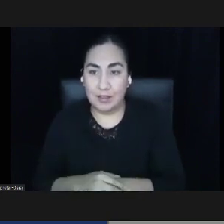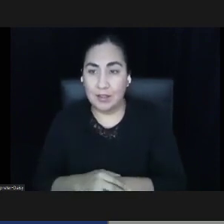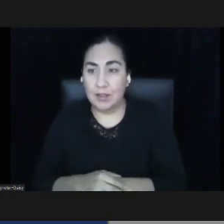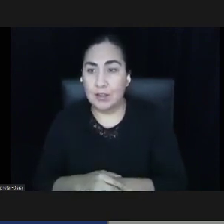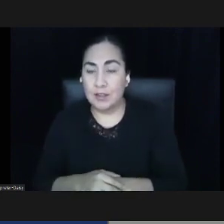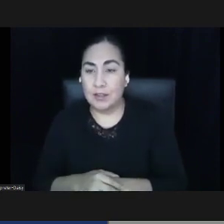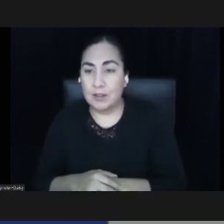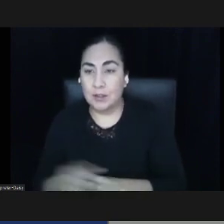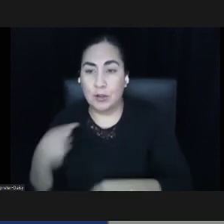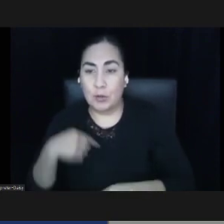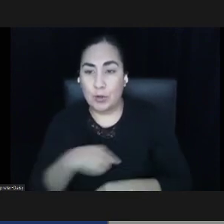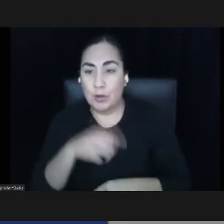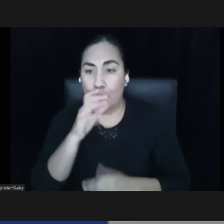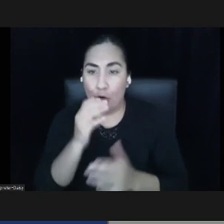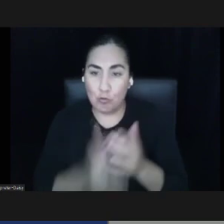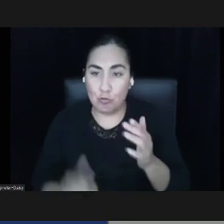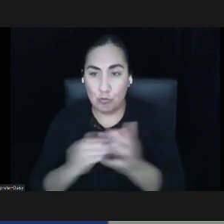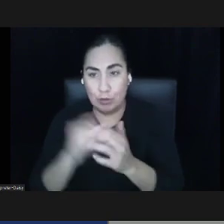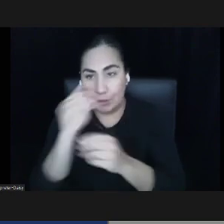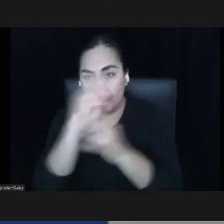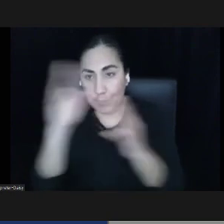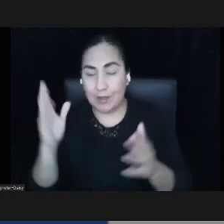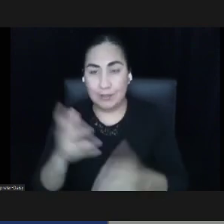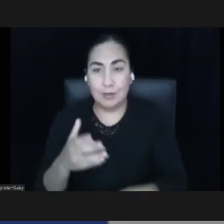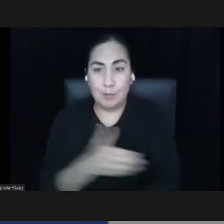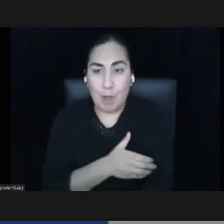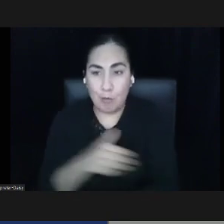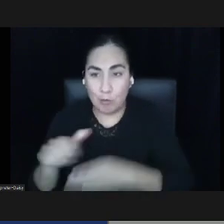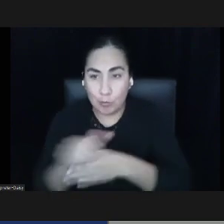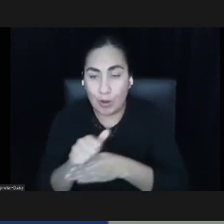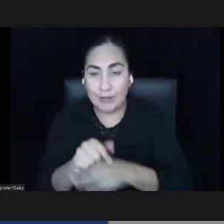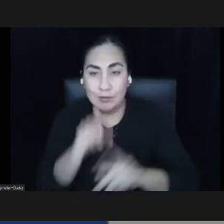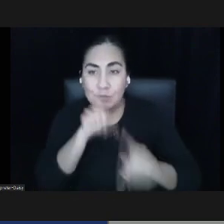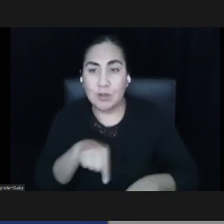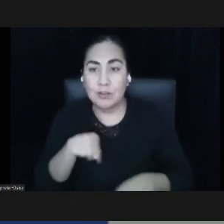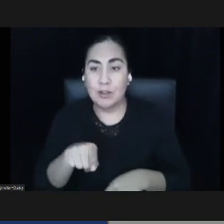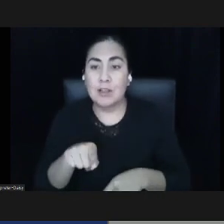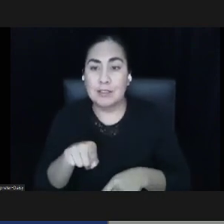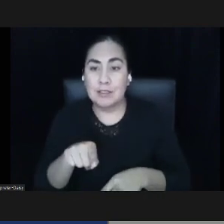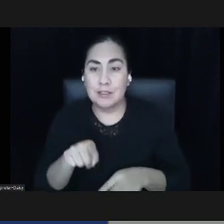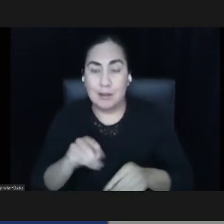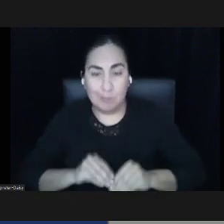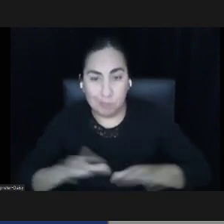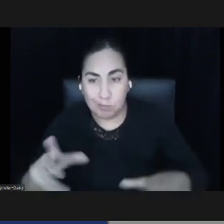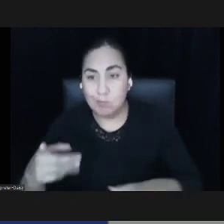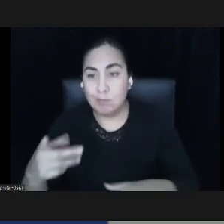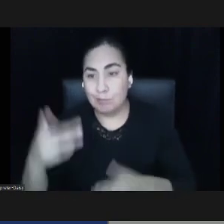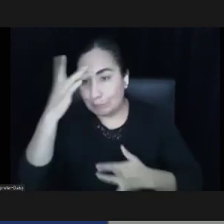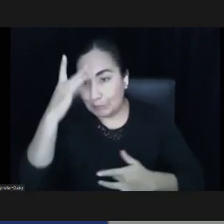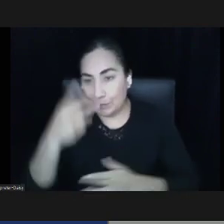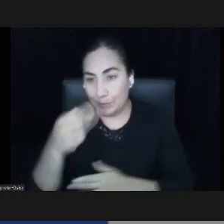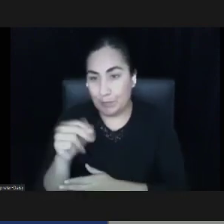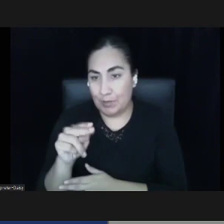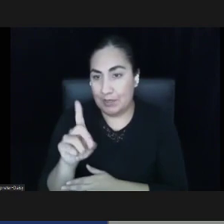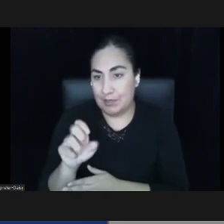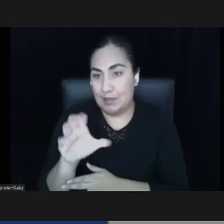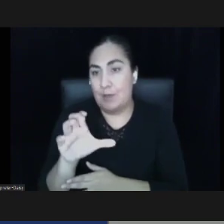power, and practice in response to this pandemic and the ongoing crisis of racial inequity.